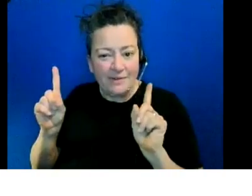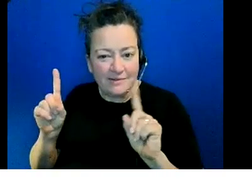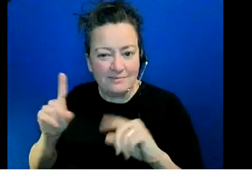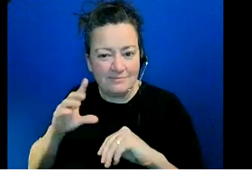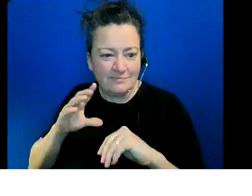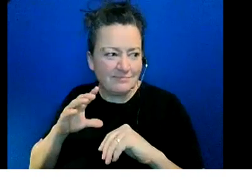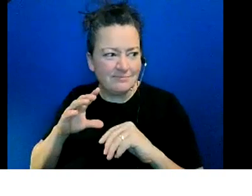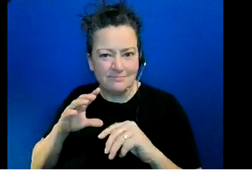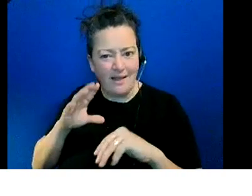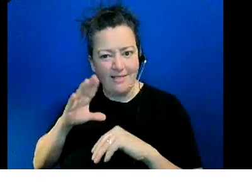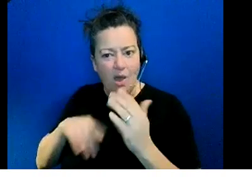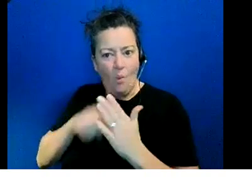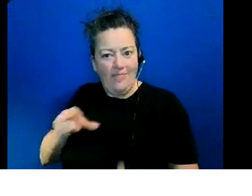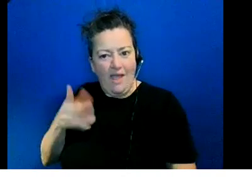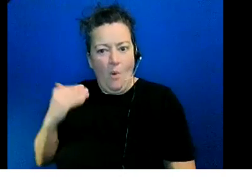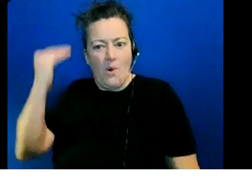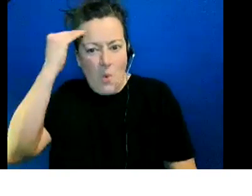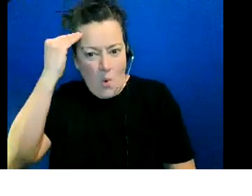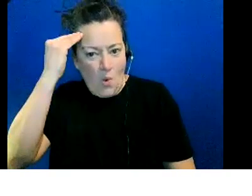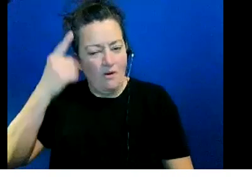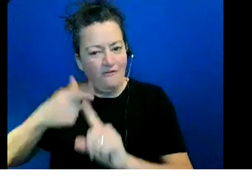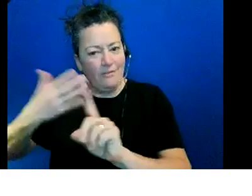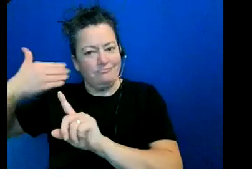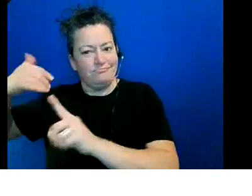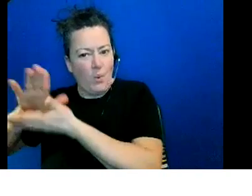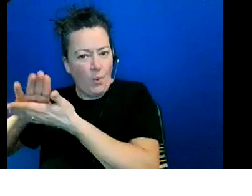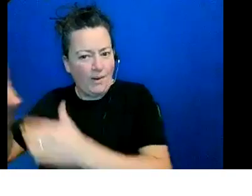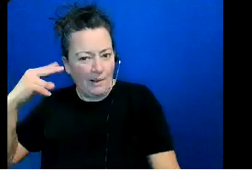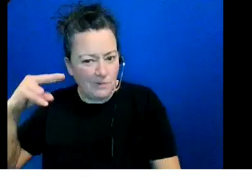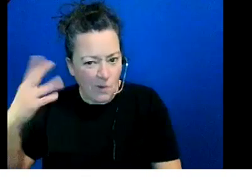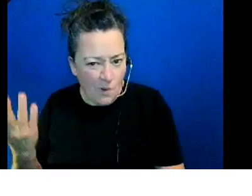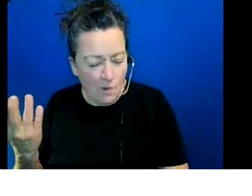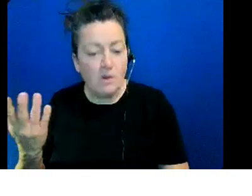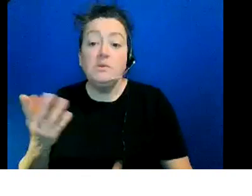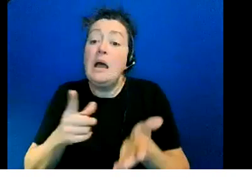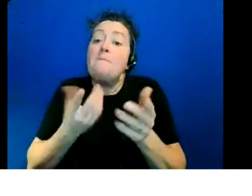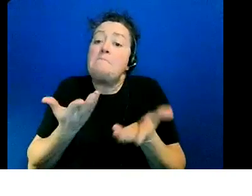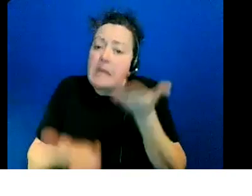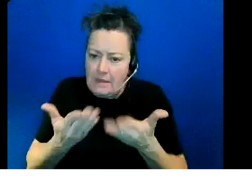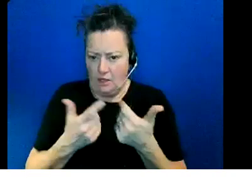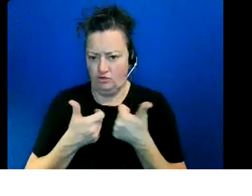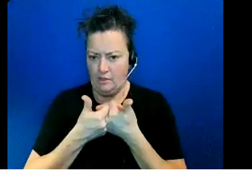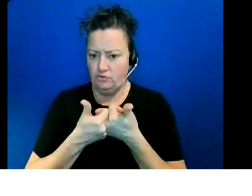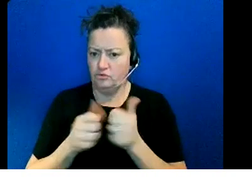already learned in his mexican school so that could be a potential challenge as well